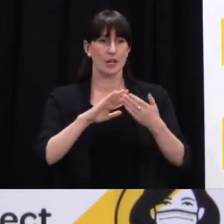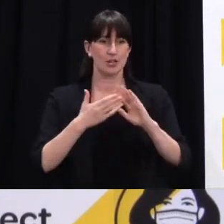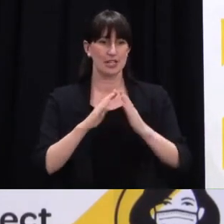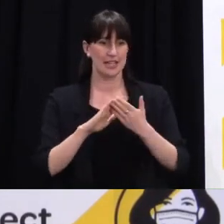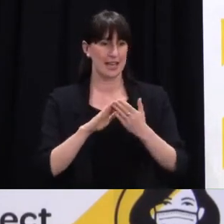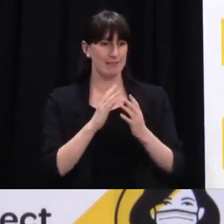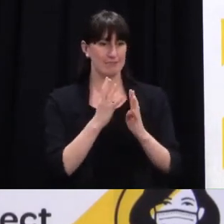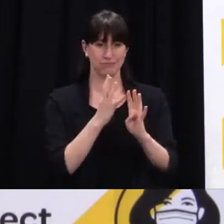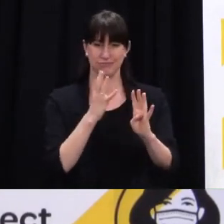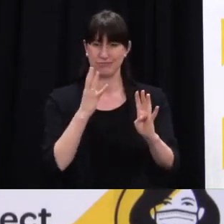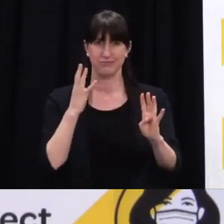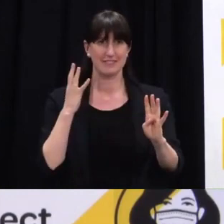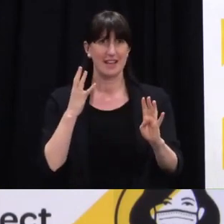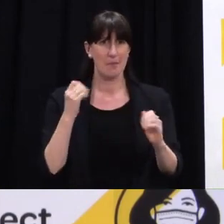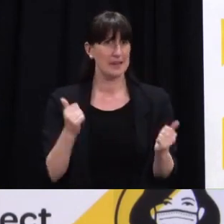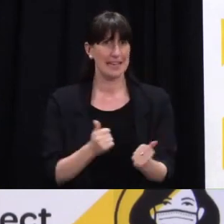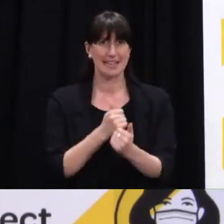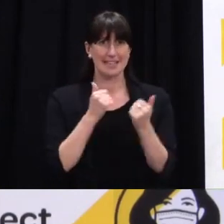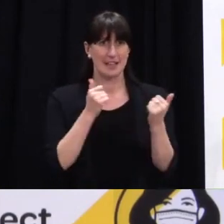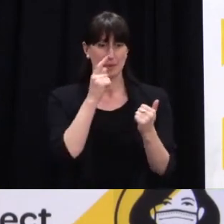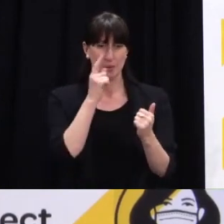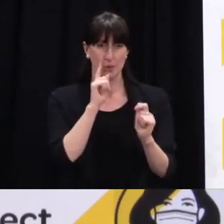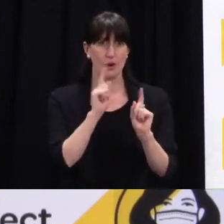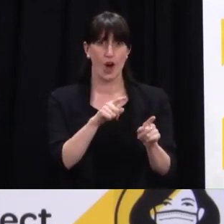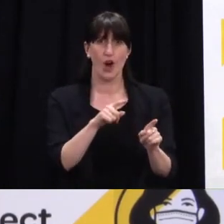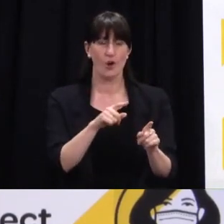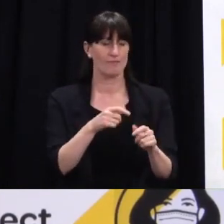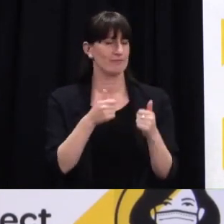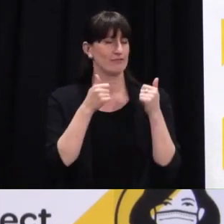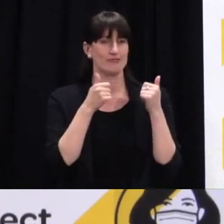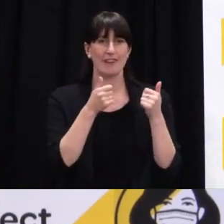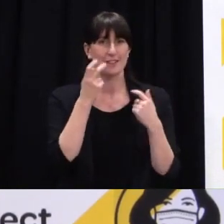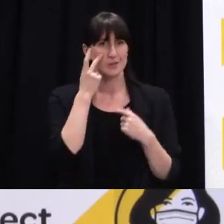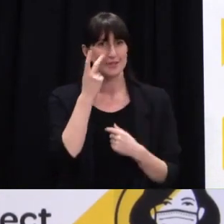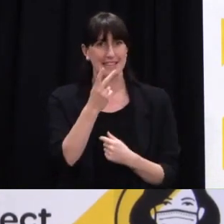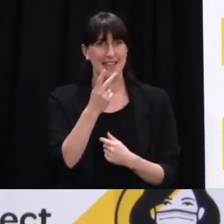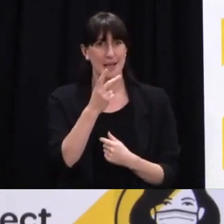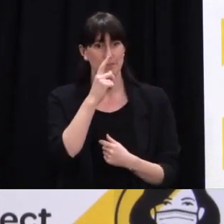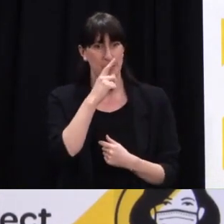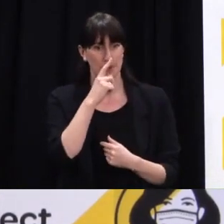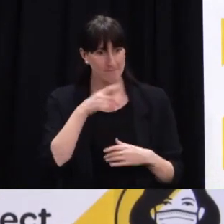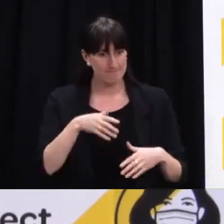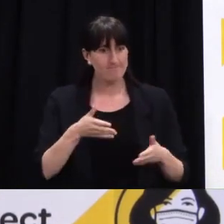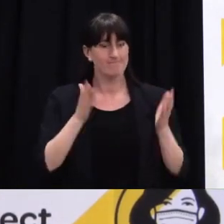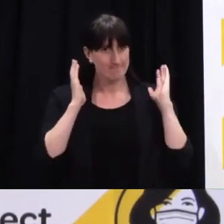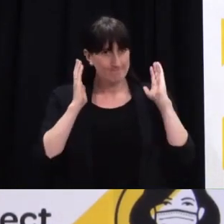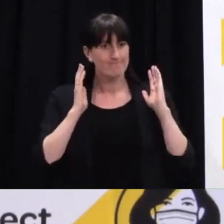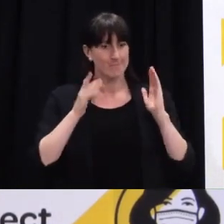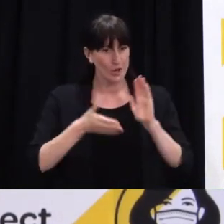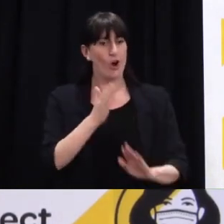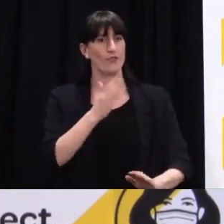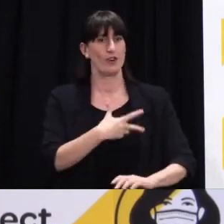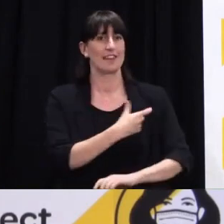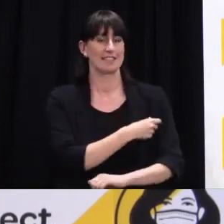already a big queue of cars there so just great to see that response that people are taking up that opportunity